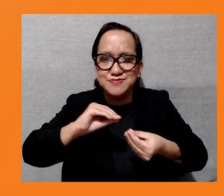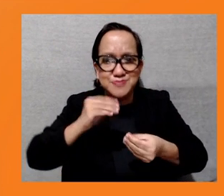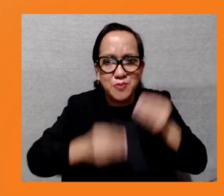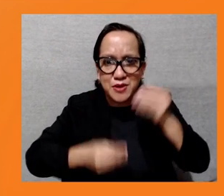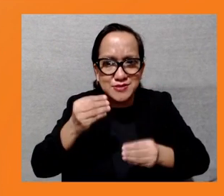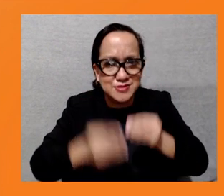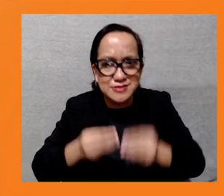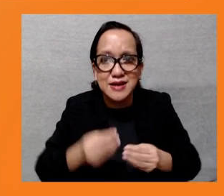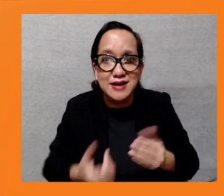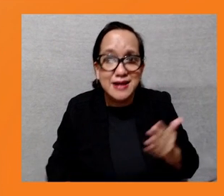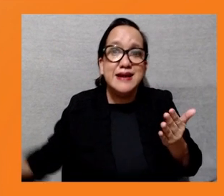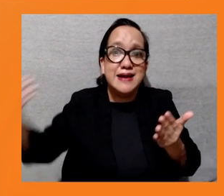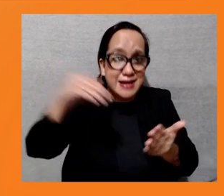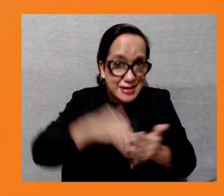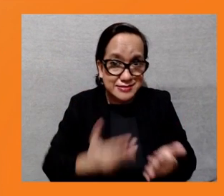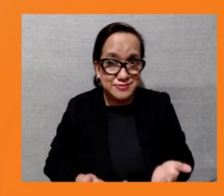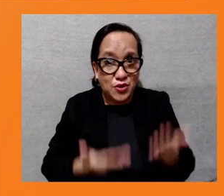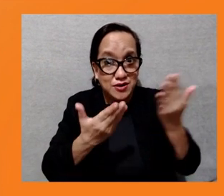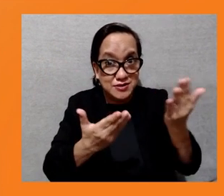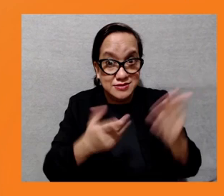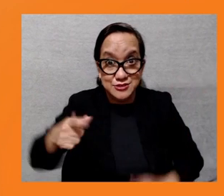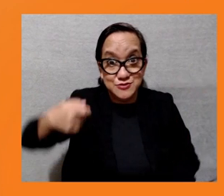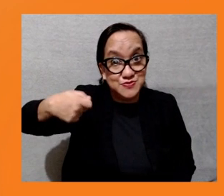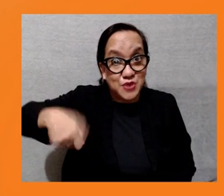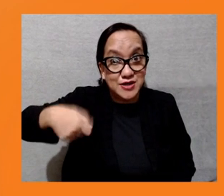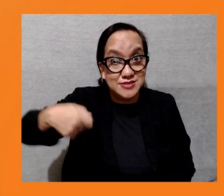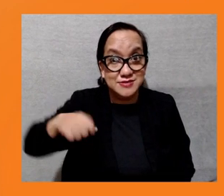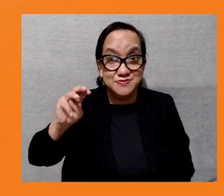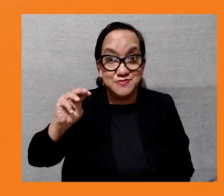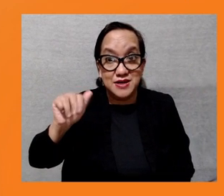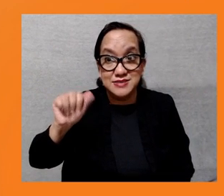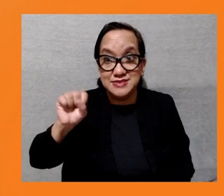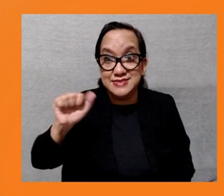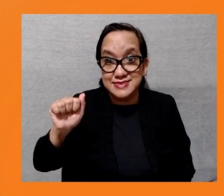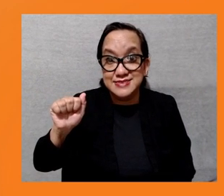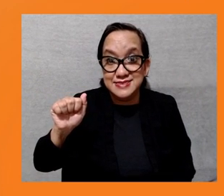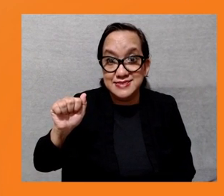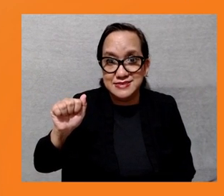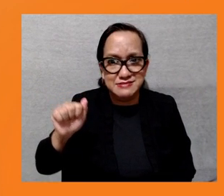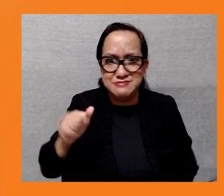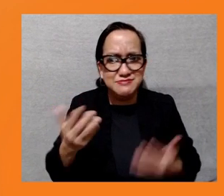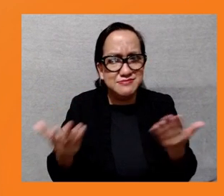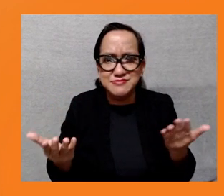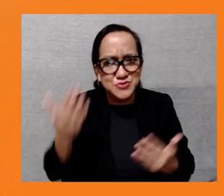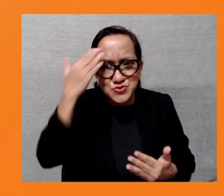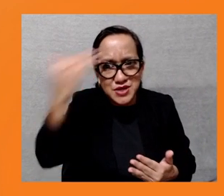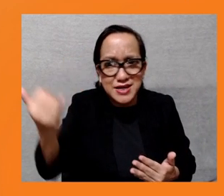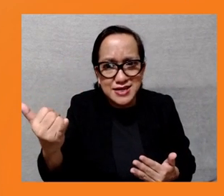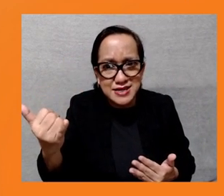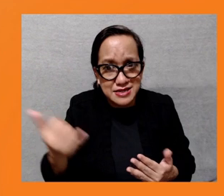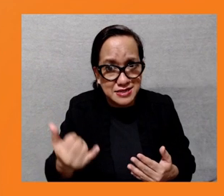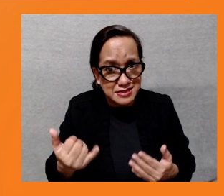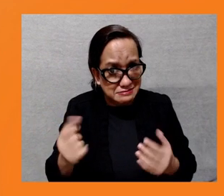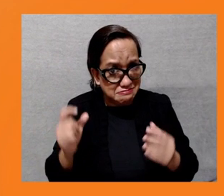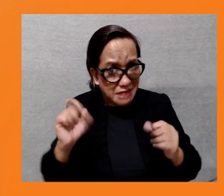in the morning session as well. Hopefully, we are going to get to some kind of a resolution by the end of all this. Fingers crossed.